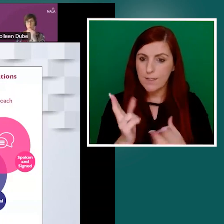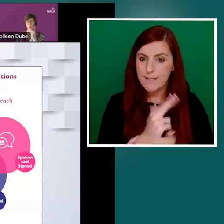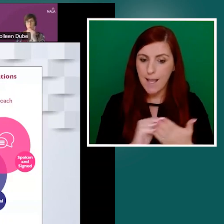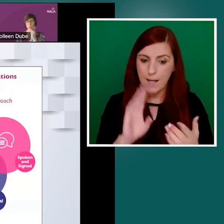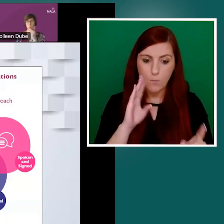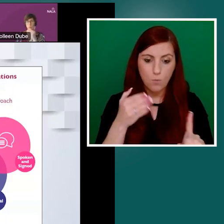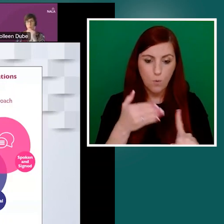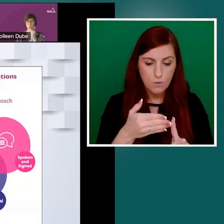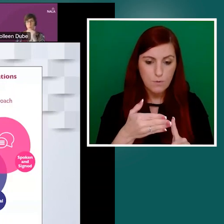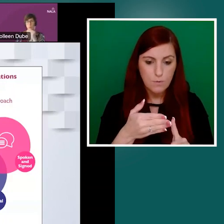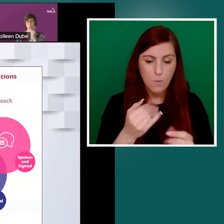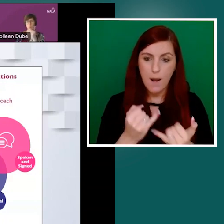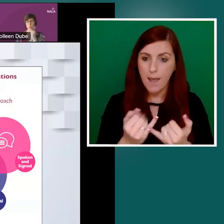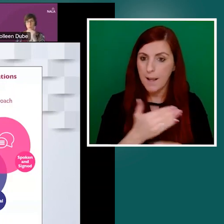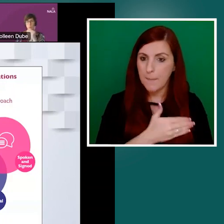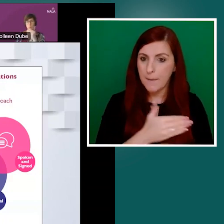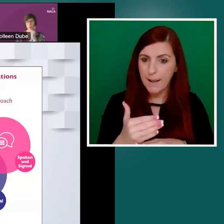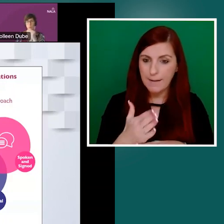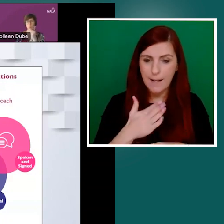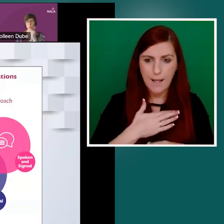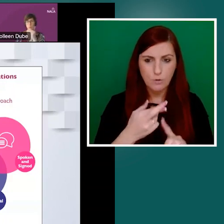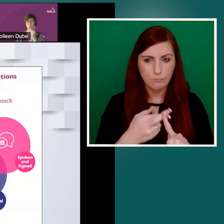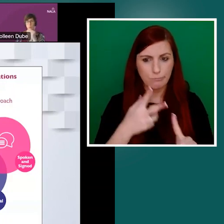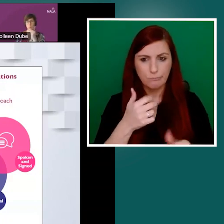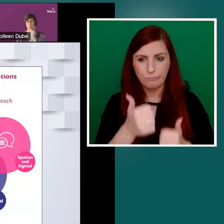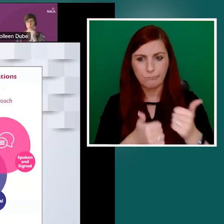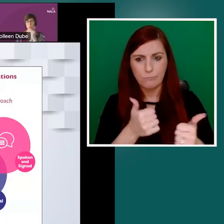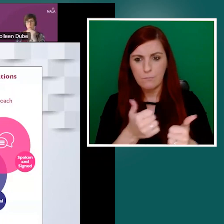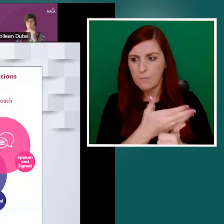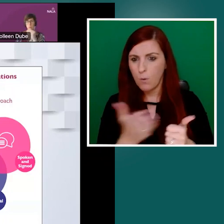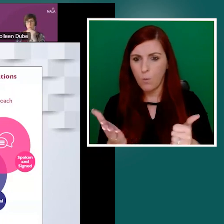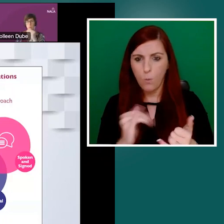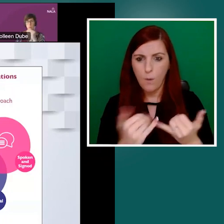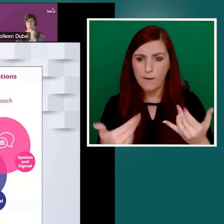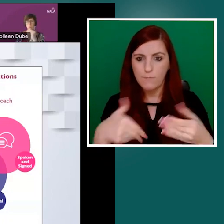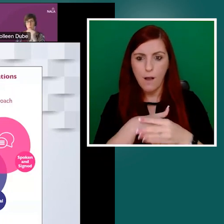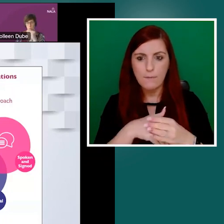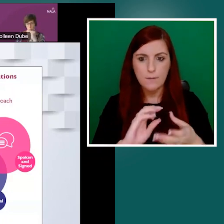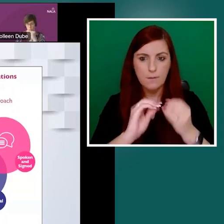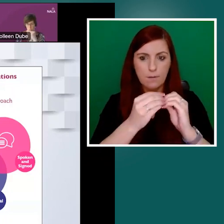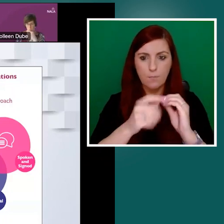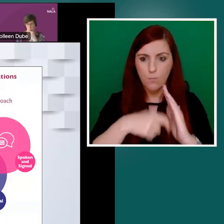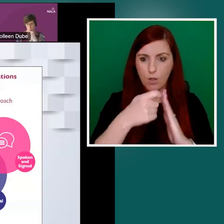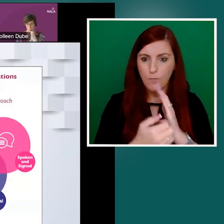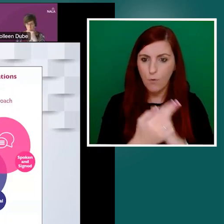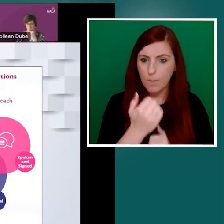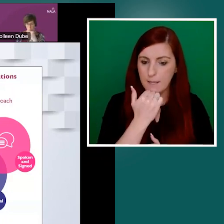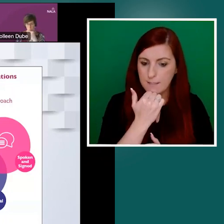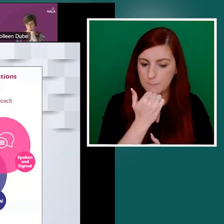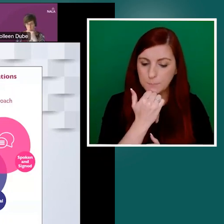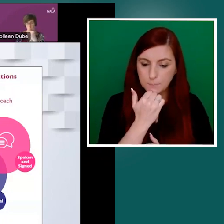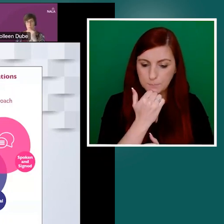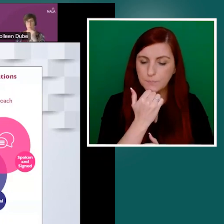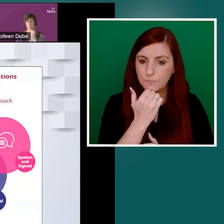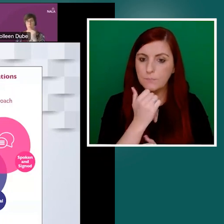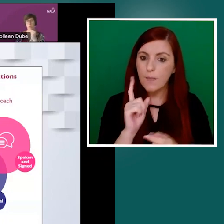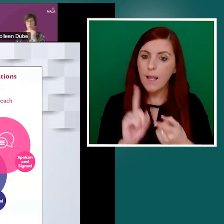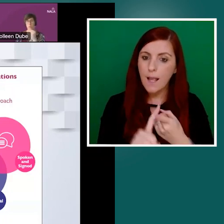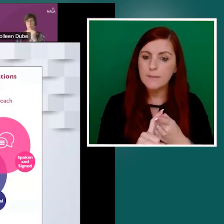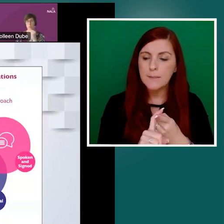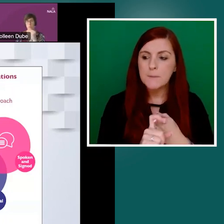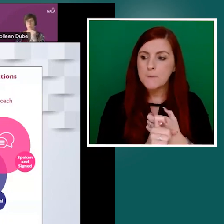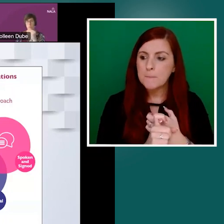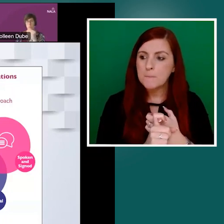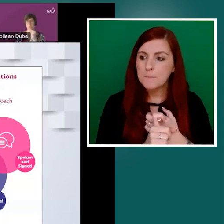project for this update. And also, I guess we always have to put in a disclaimer because this is design guidance. And